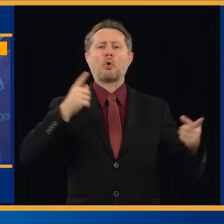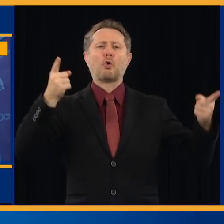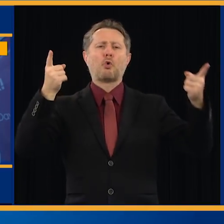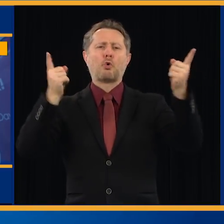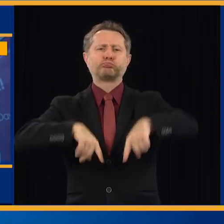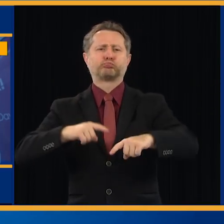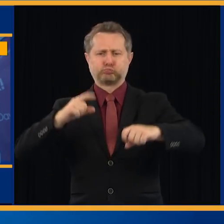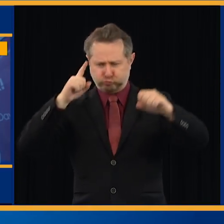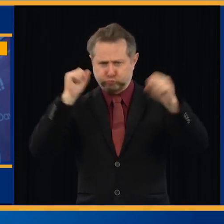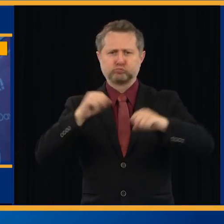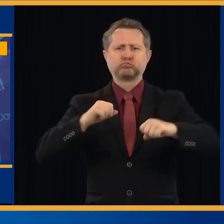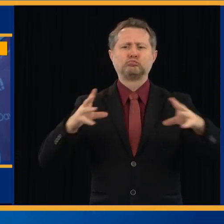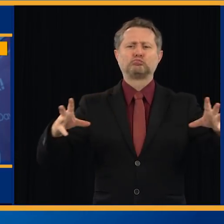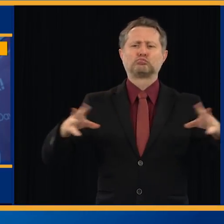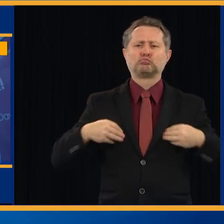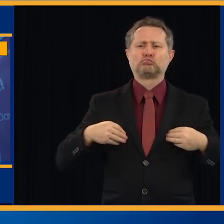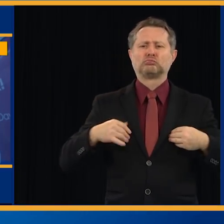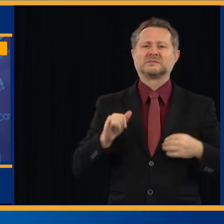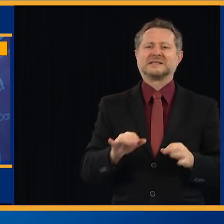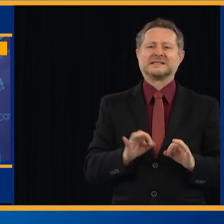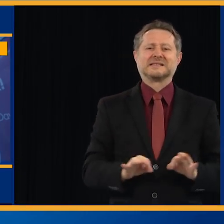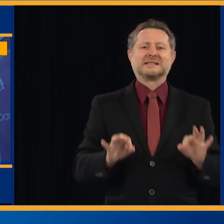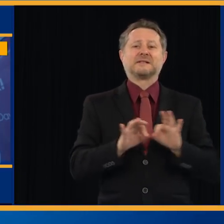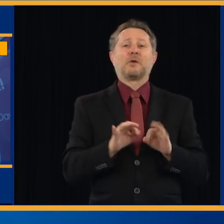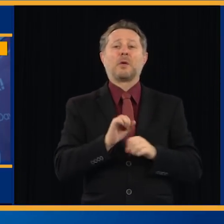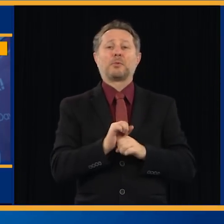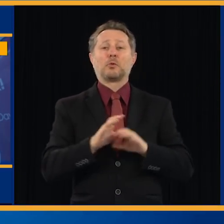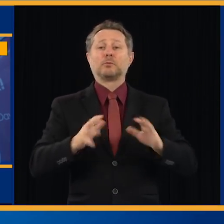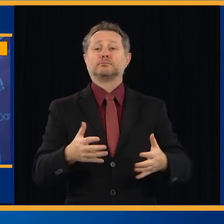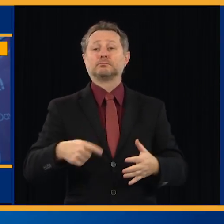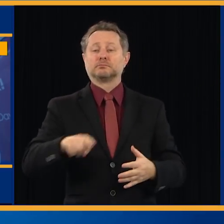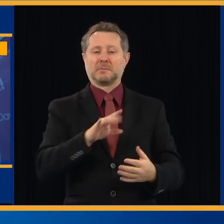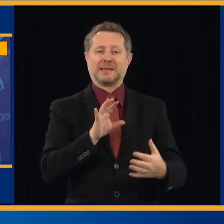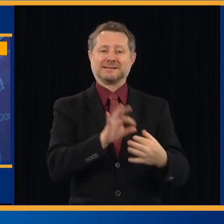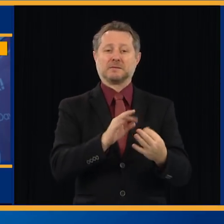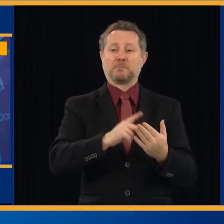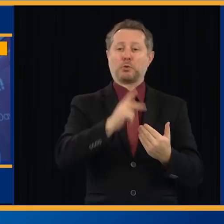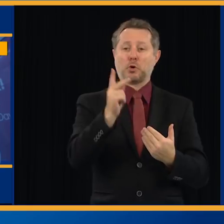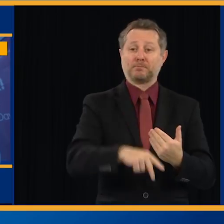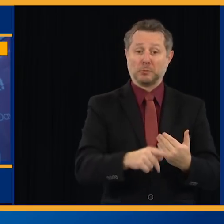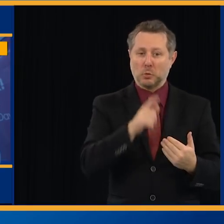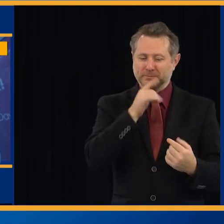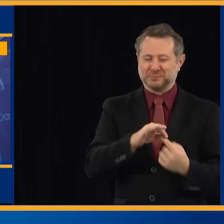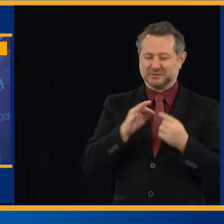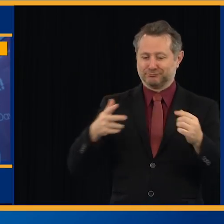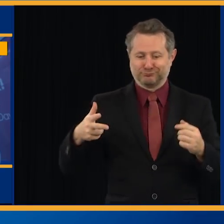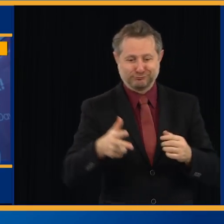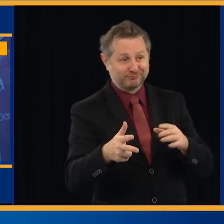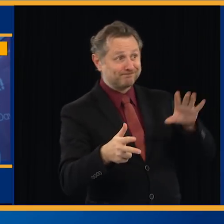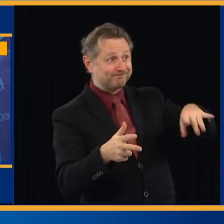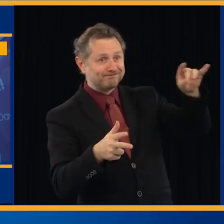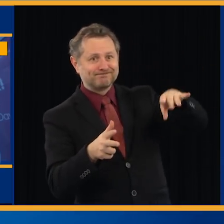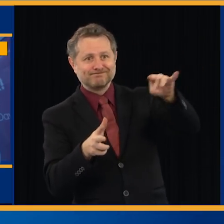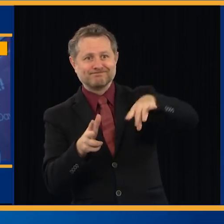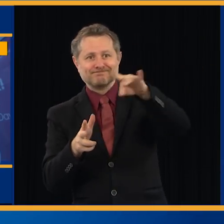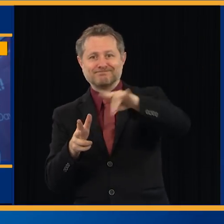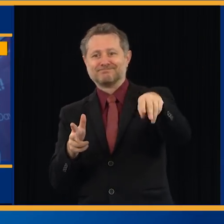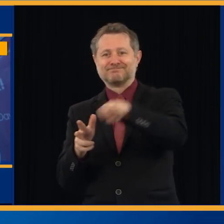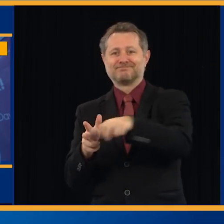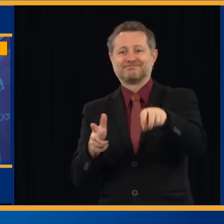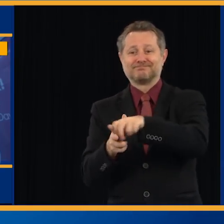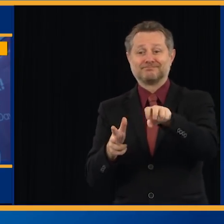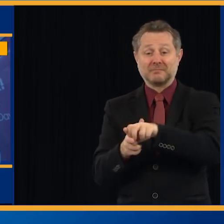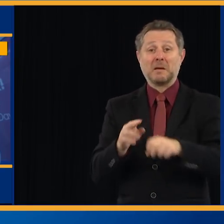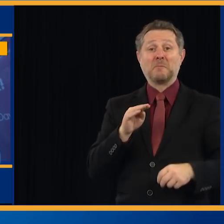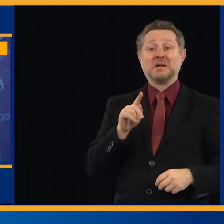Connector Program. The MTA is undertaking something that people would have said was virtually impossible.